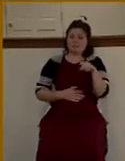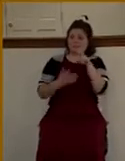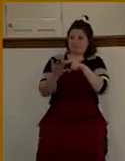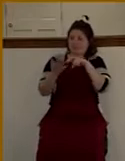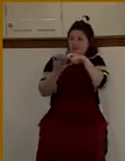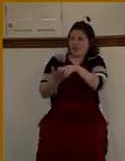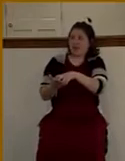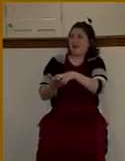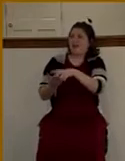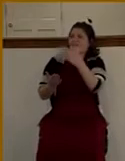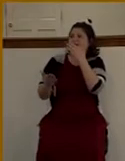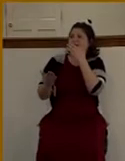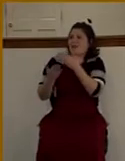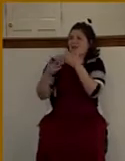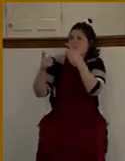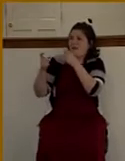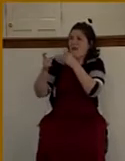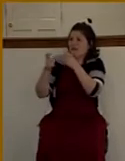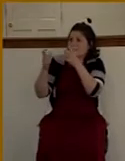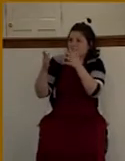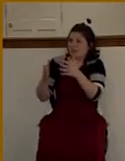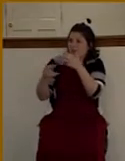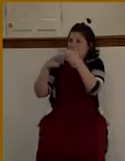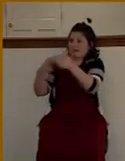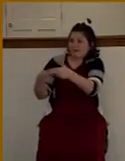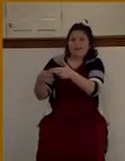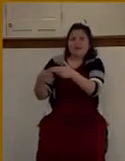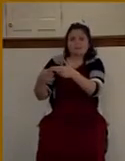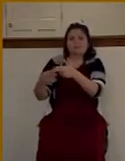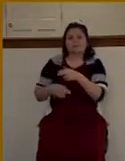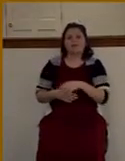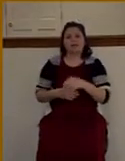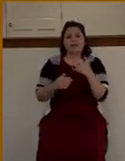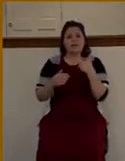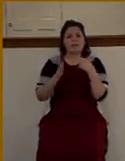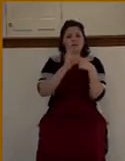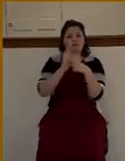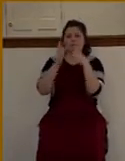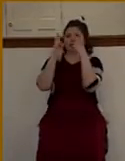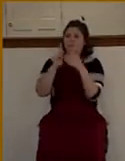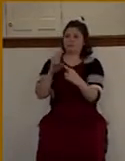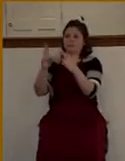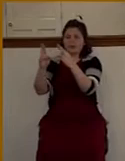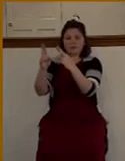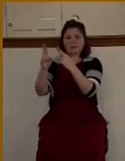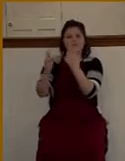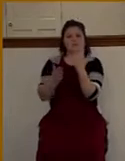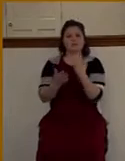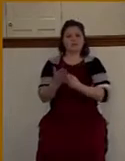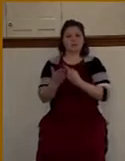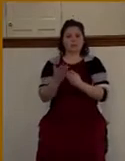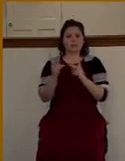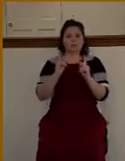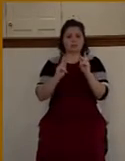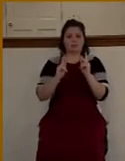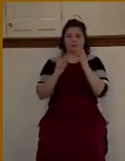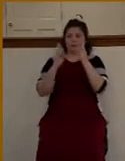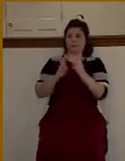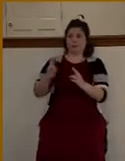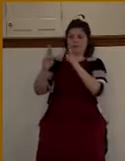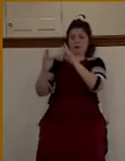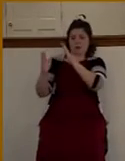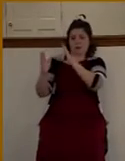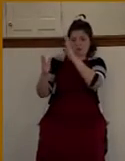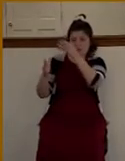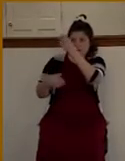so he's showing the proper reverence and respect. Sometimes people don't show the proper respect to the house of God or the word of